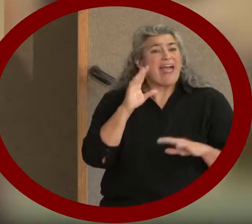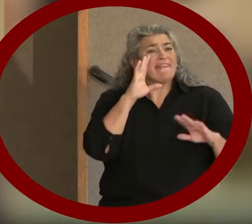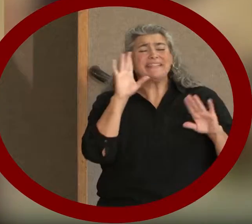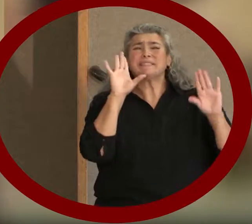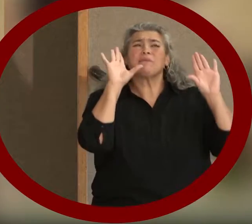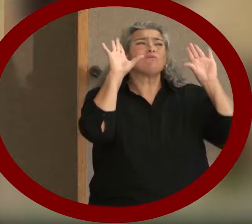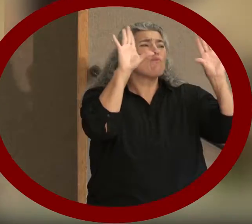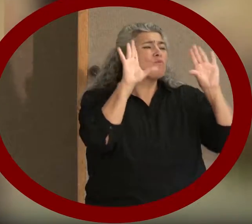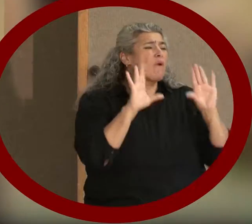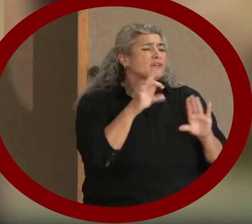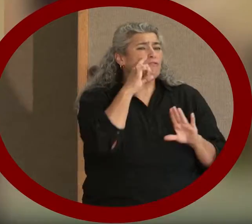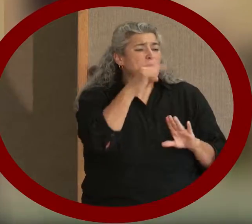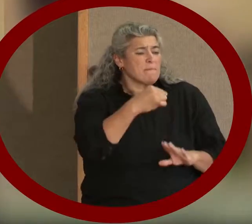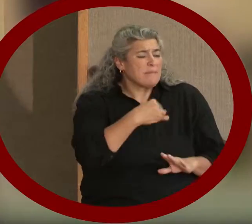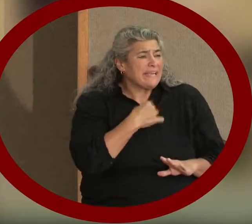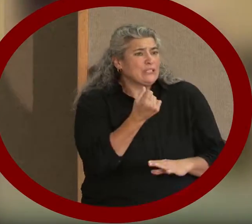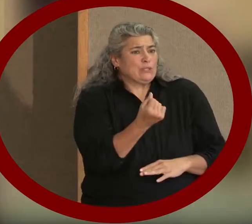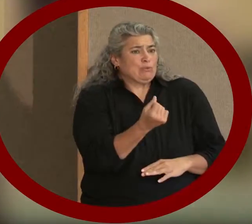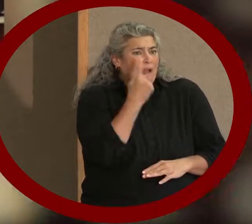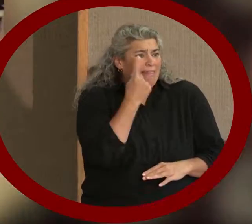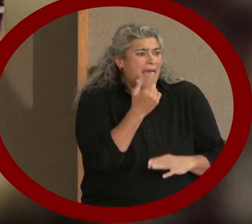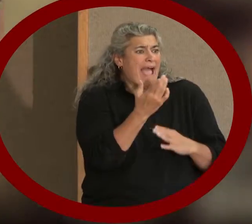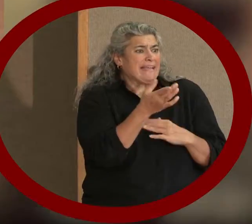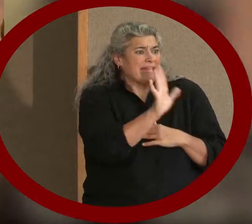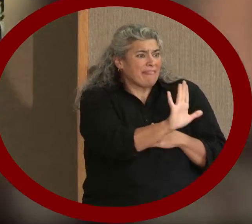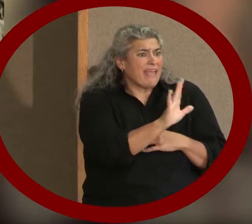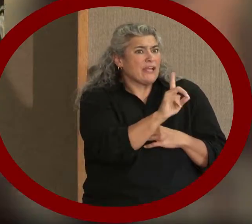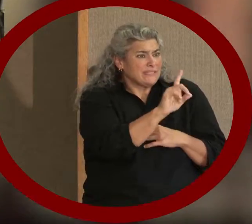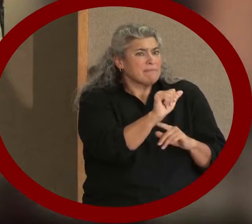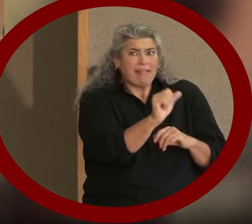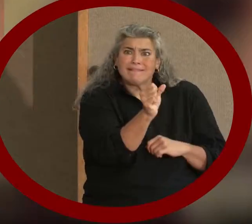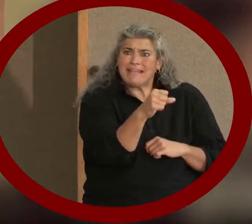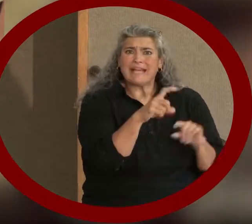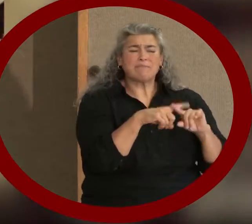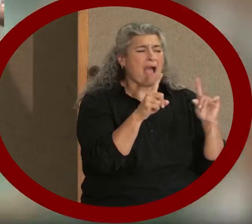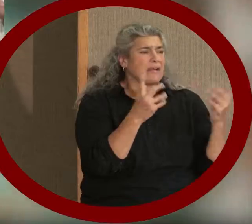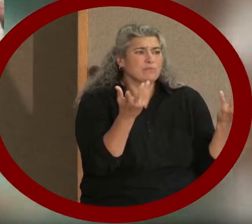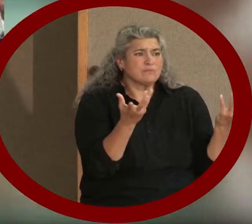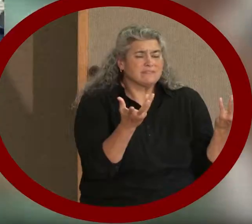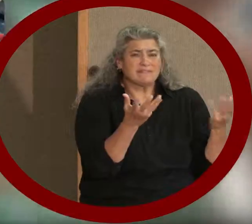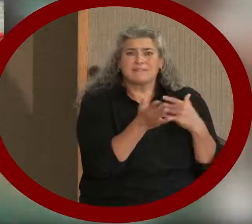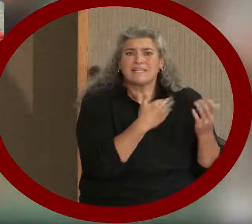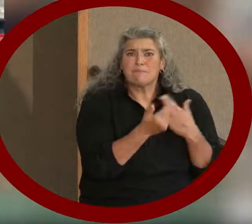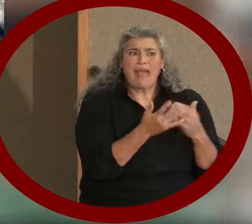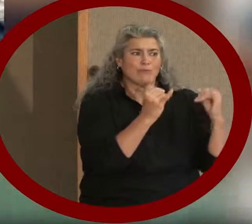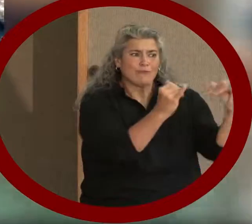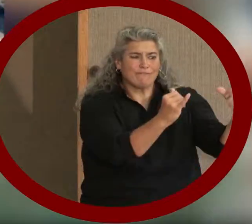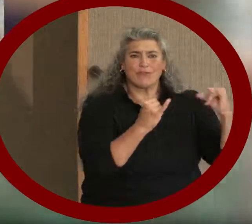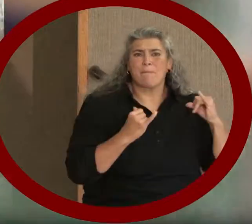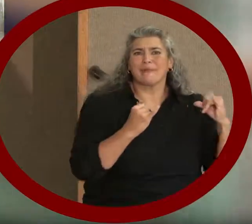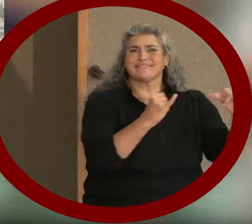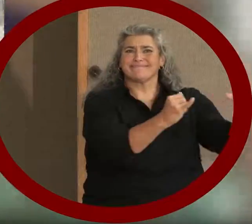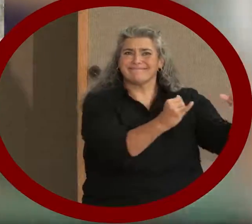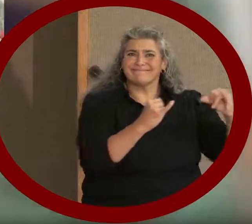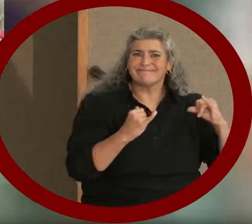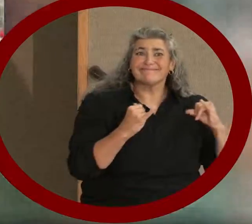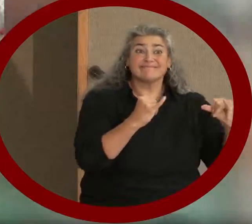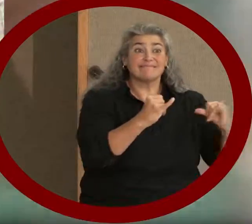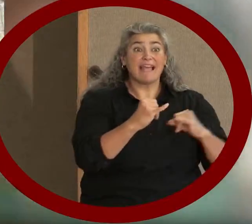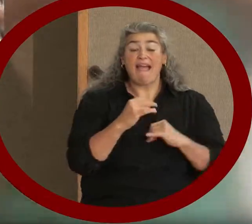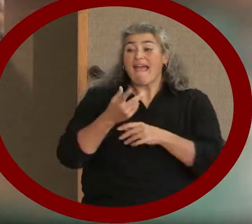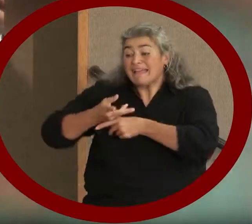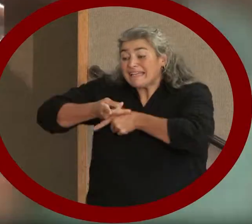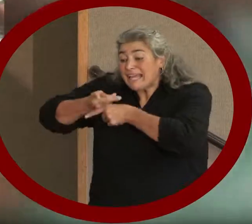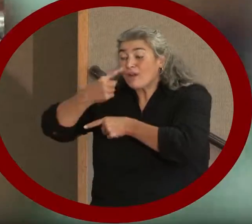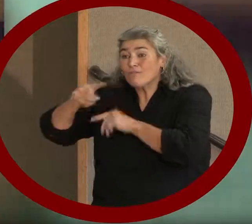me to realize that despite those disabilities, we all have something in common. Caring about other people has, I think,